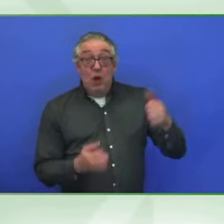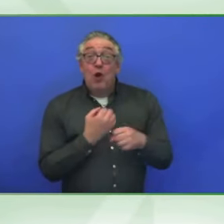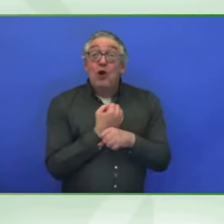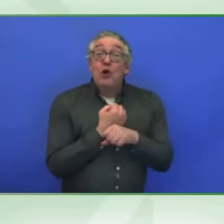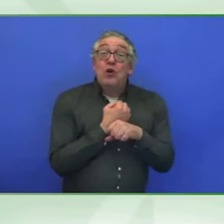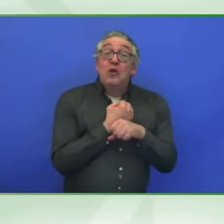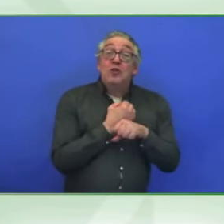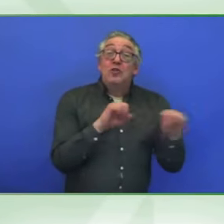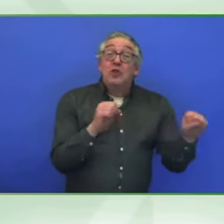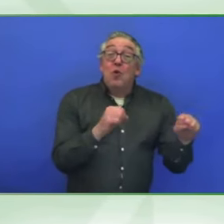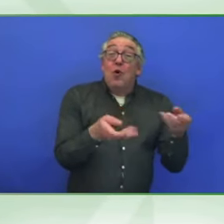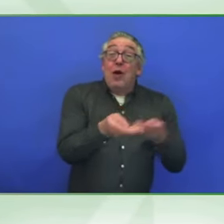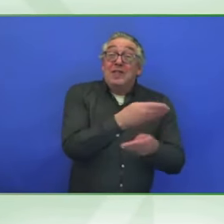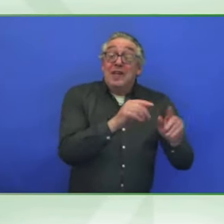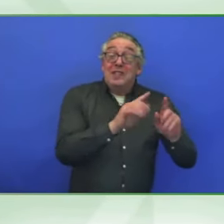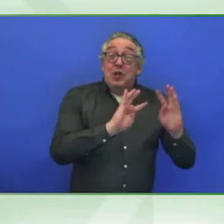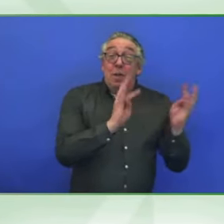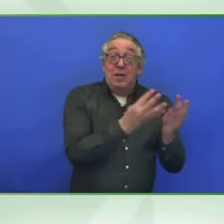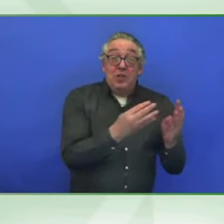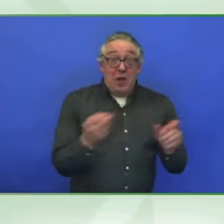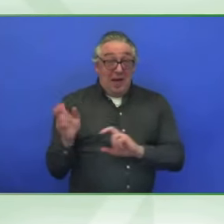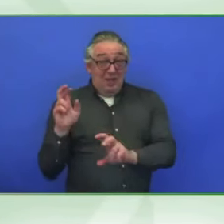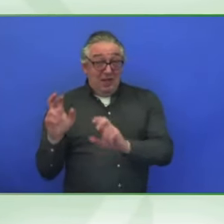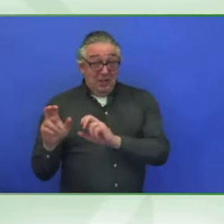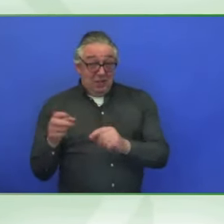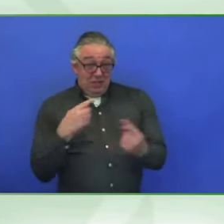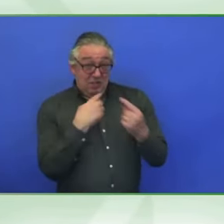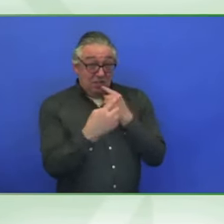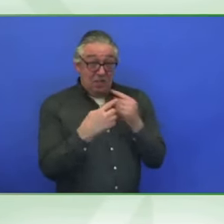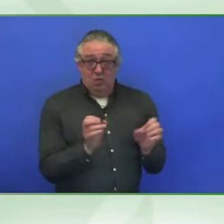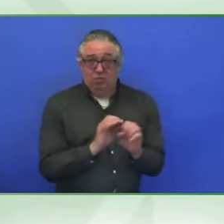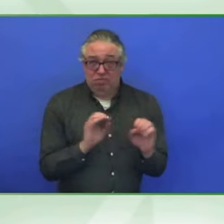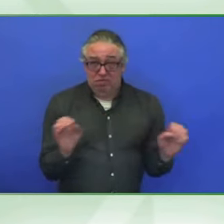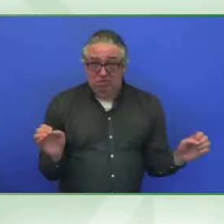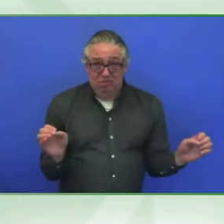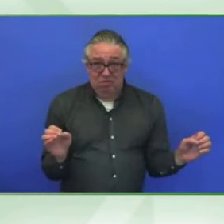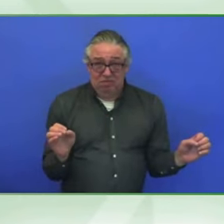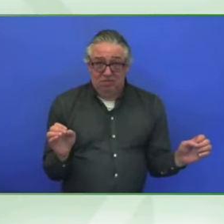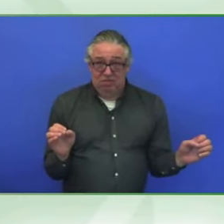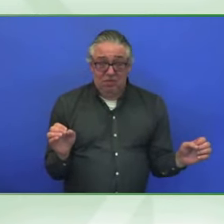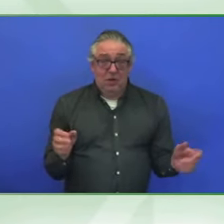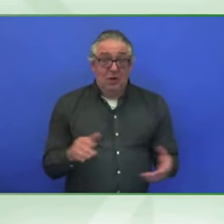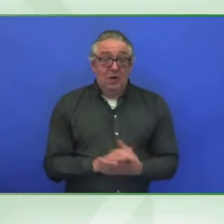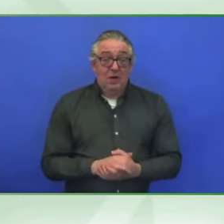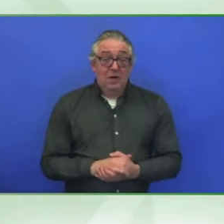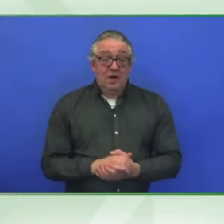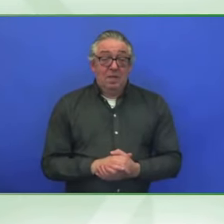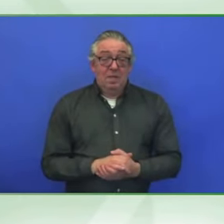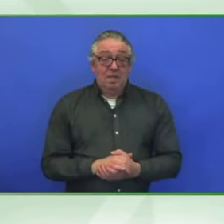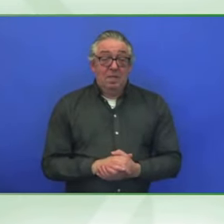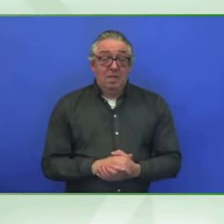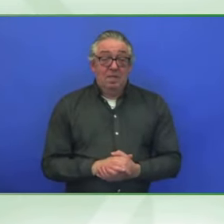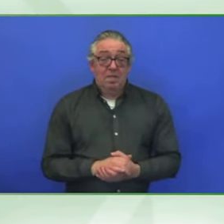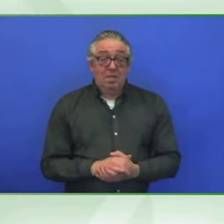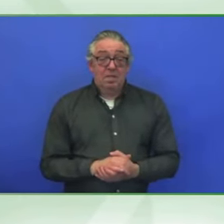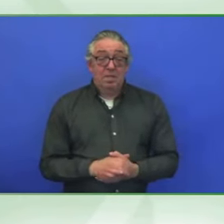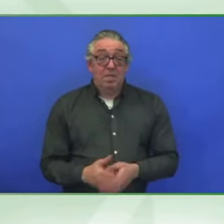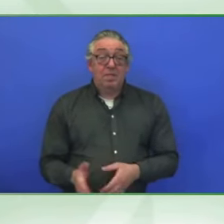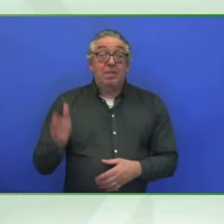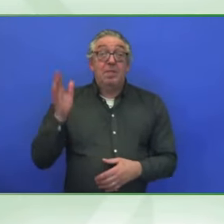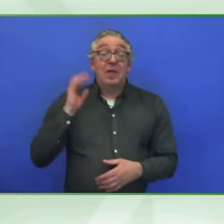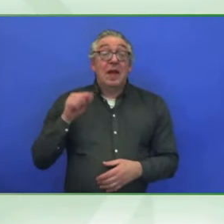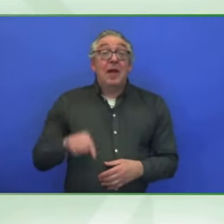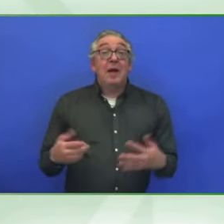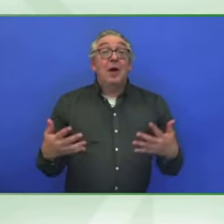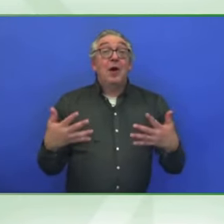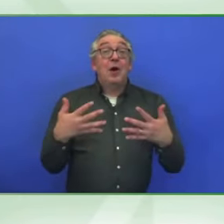this, to its credit, the Securities and Exchange Commission, even in the Trump administration, started taking some tentative steps to, um,